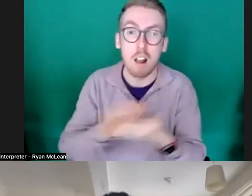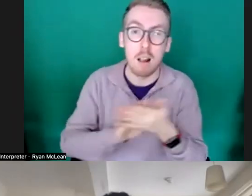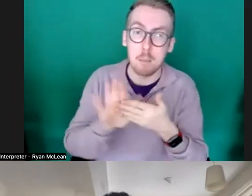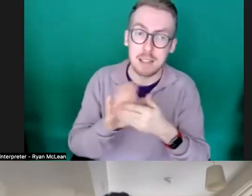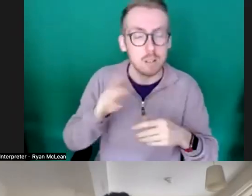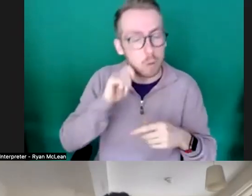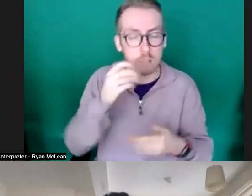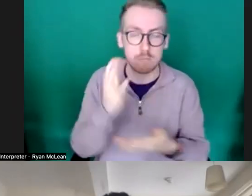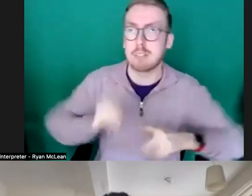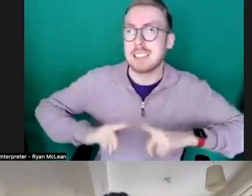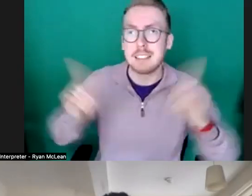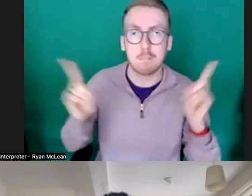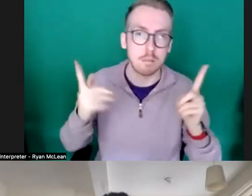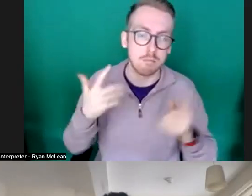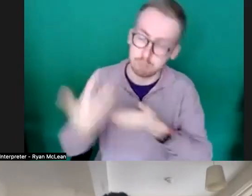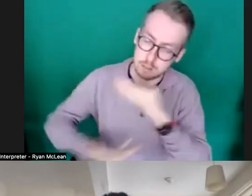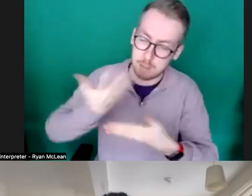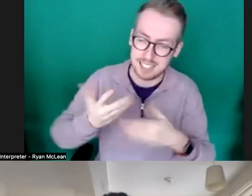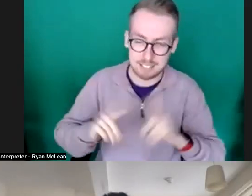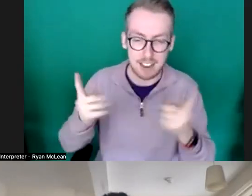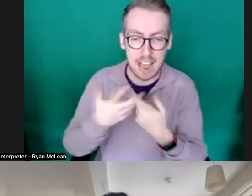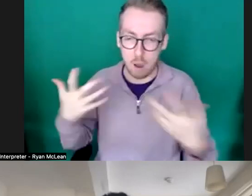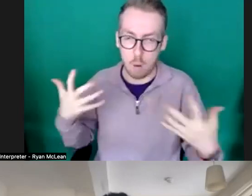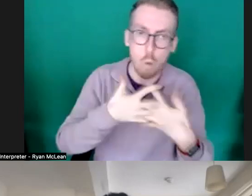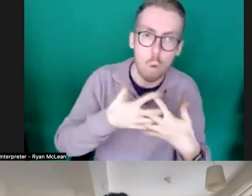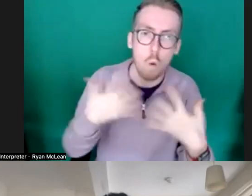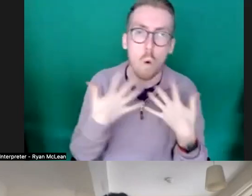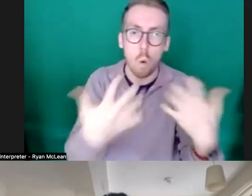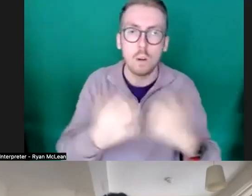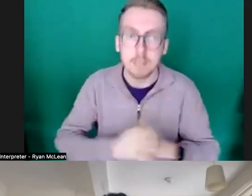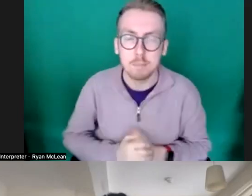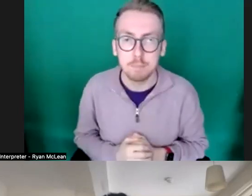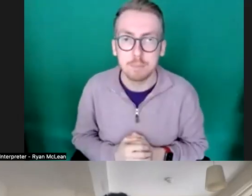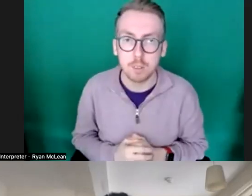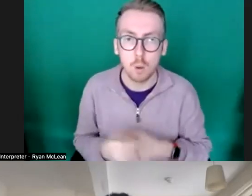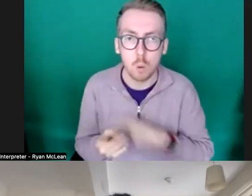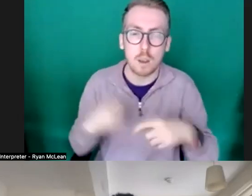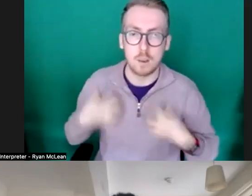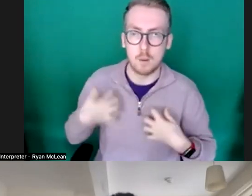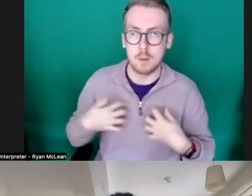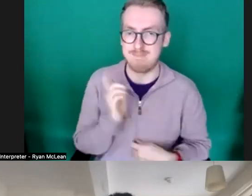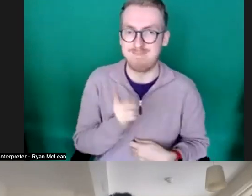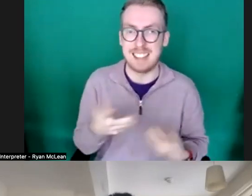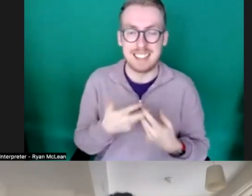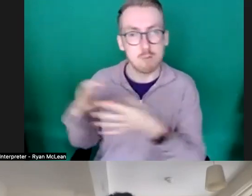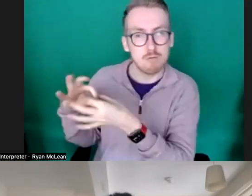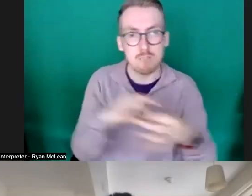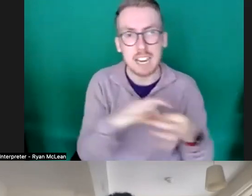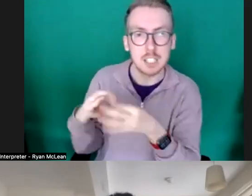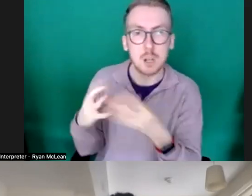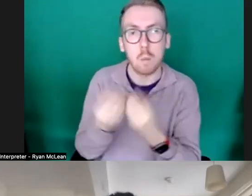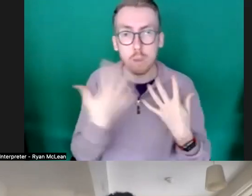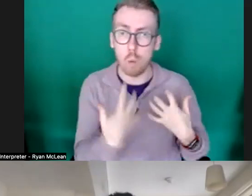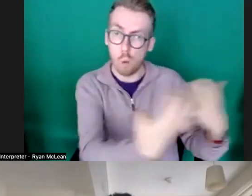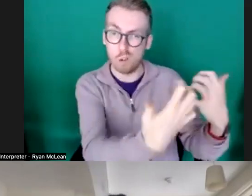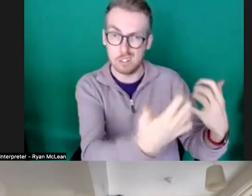different again and so i think what we're really kind of interested and concerned about there is the relationship that the audience kind of